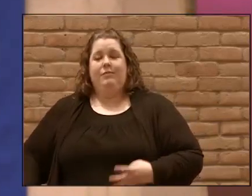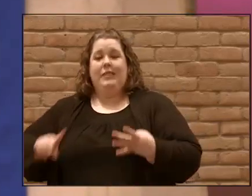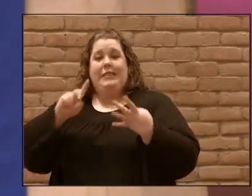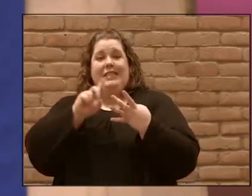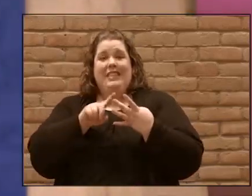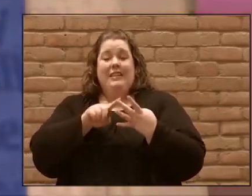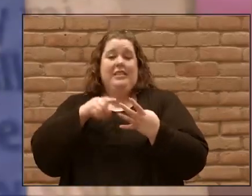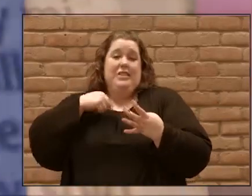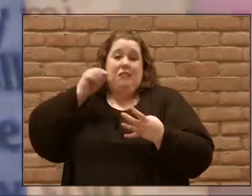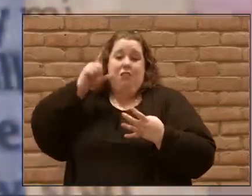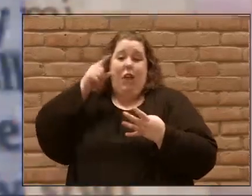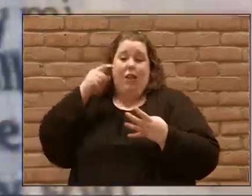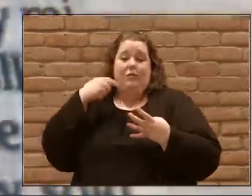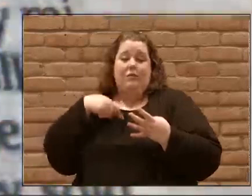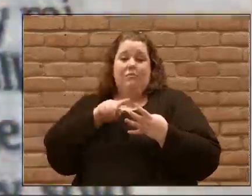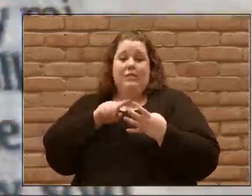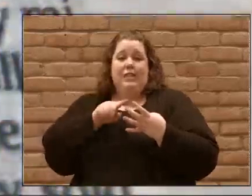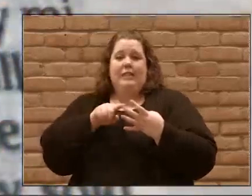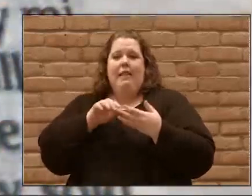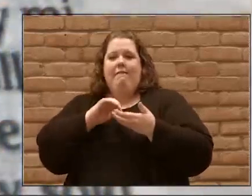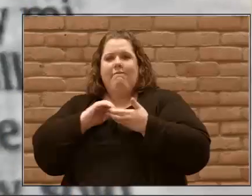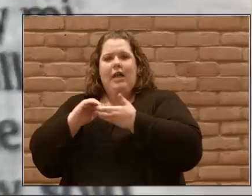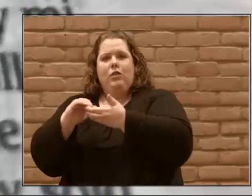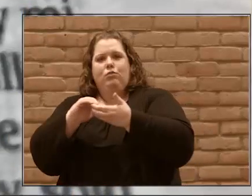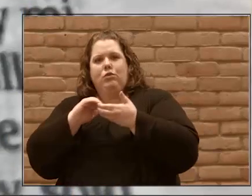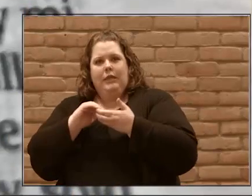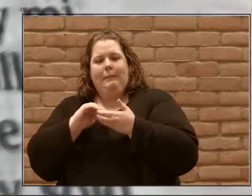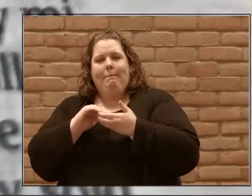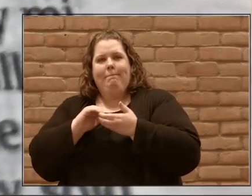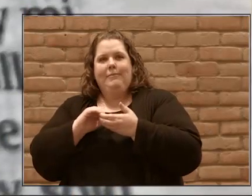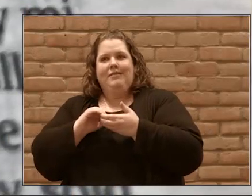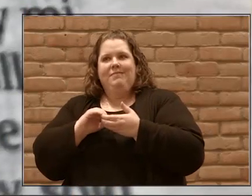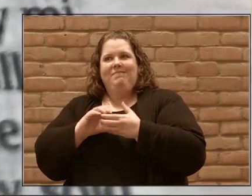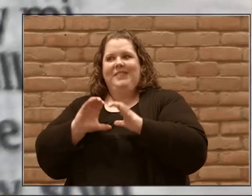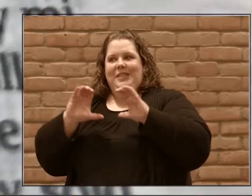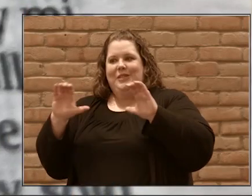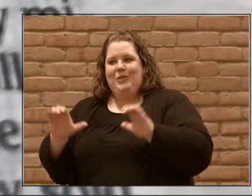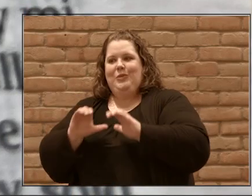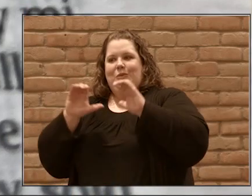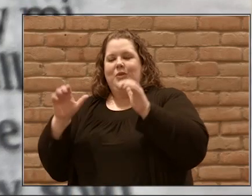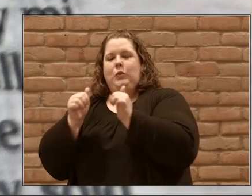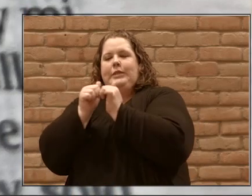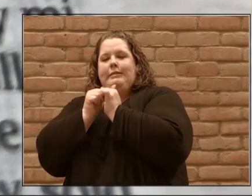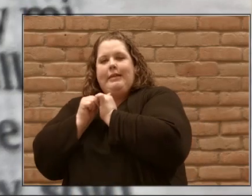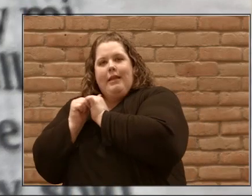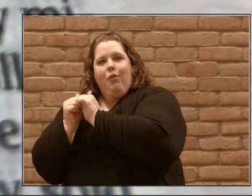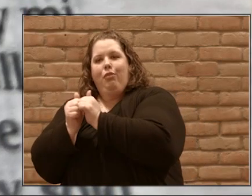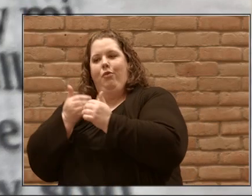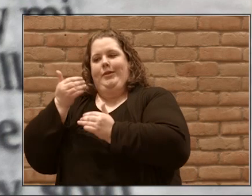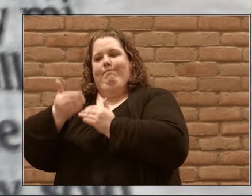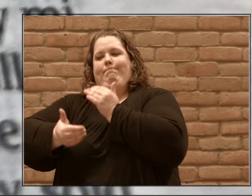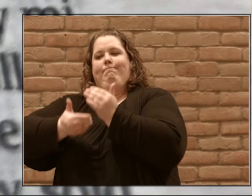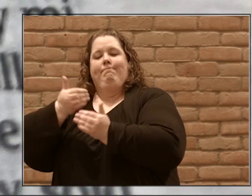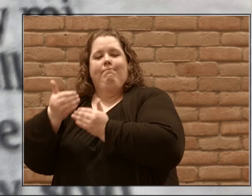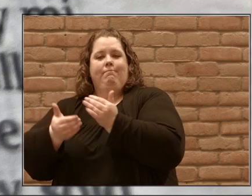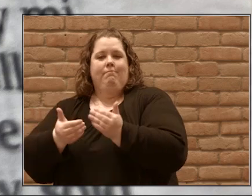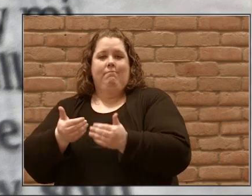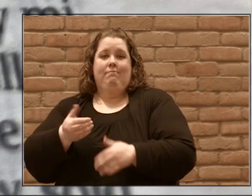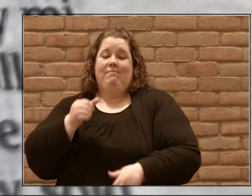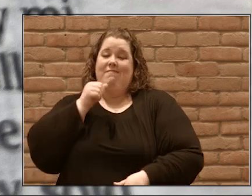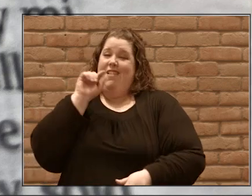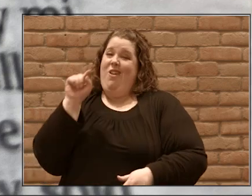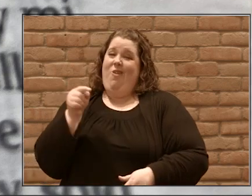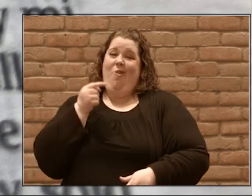fellowship, to doing life together. Not always easy, but